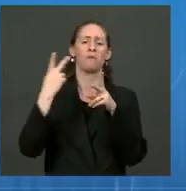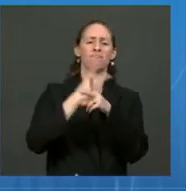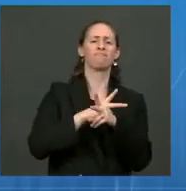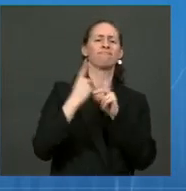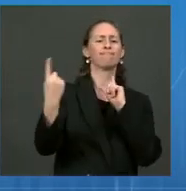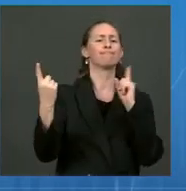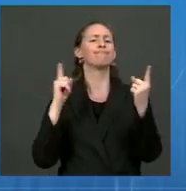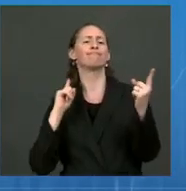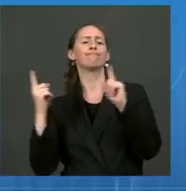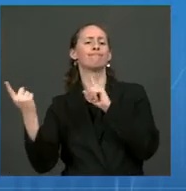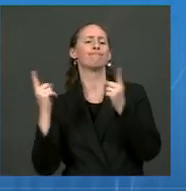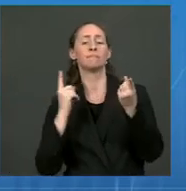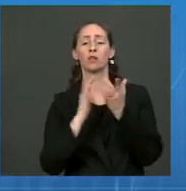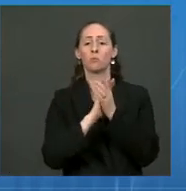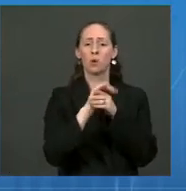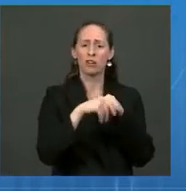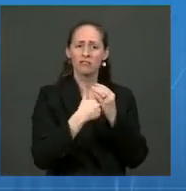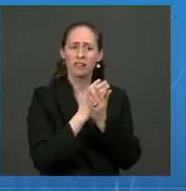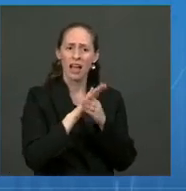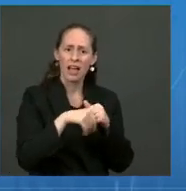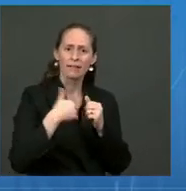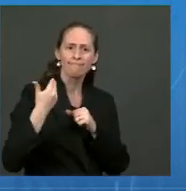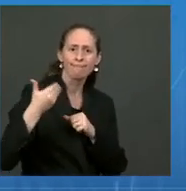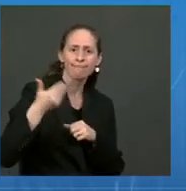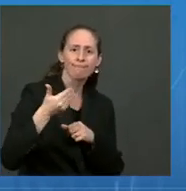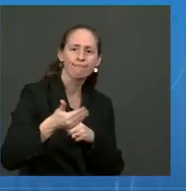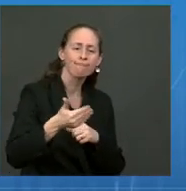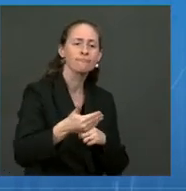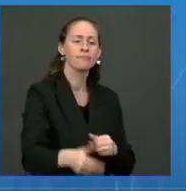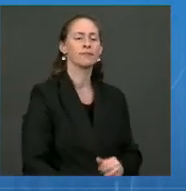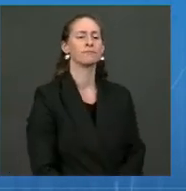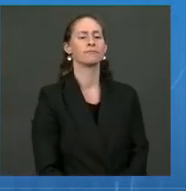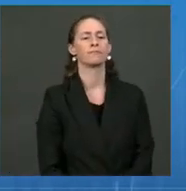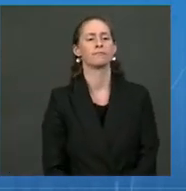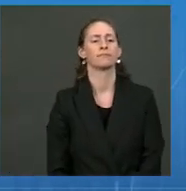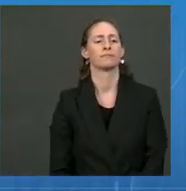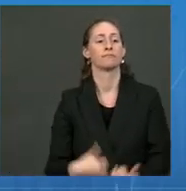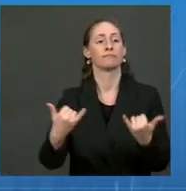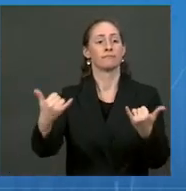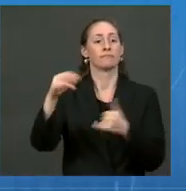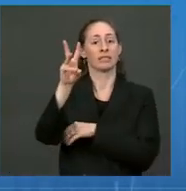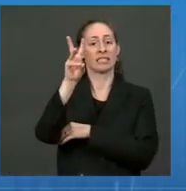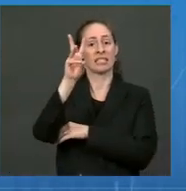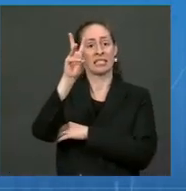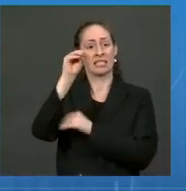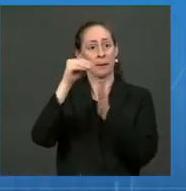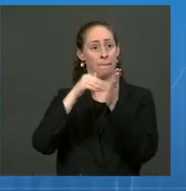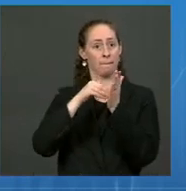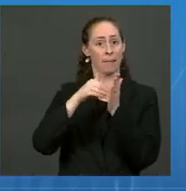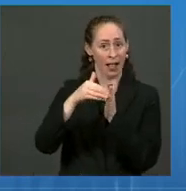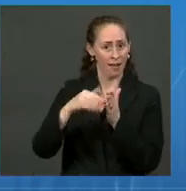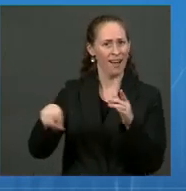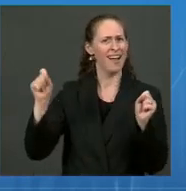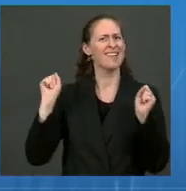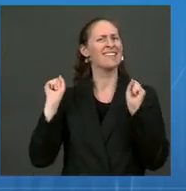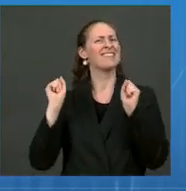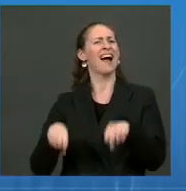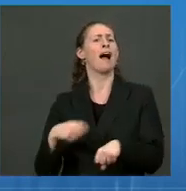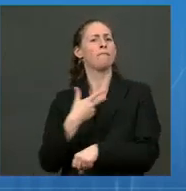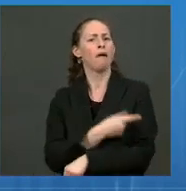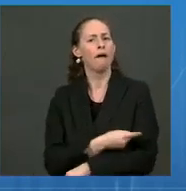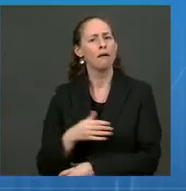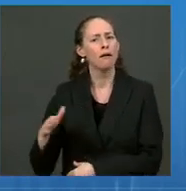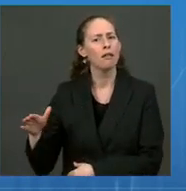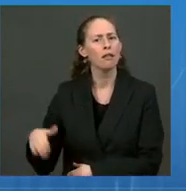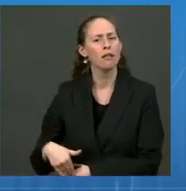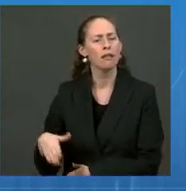often. Right now, there are over 60 million Americans eligible for vaccination who are not yet vaccinated, leaving themselves